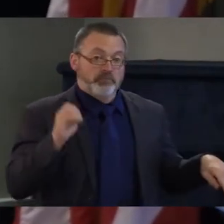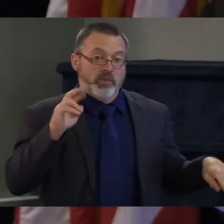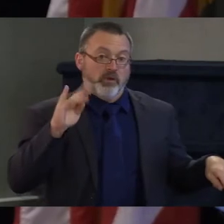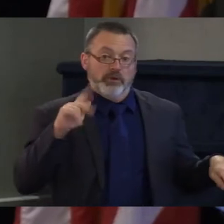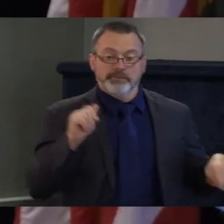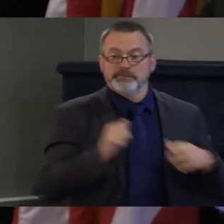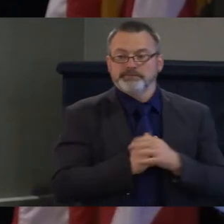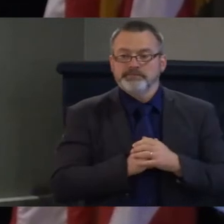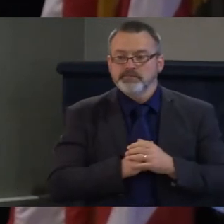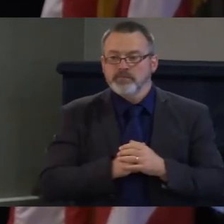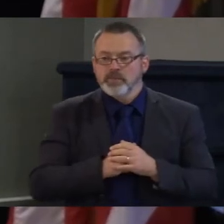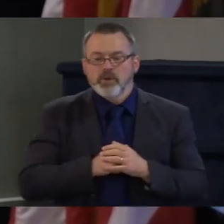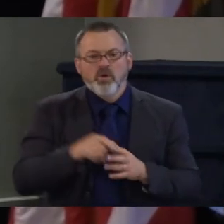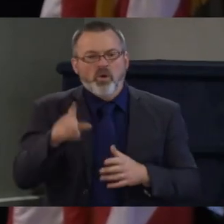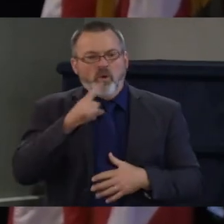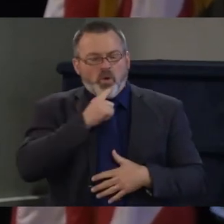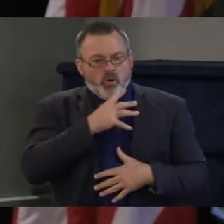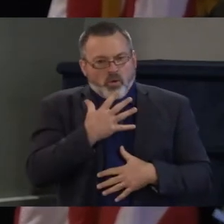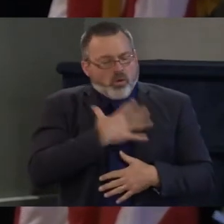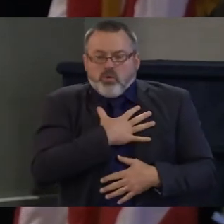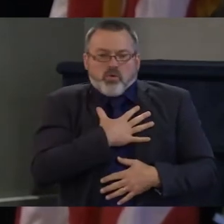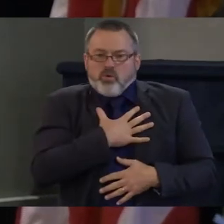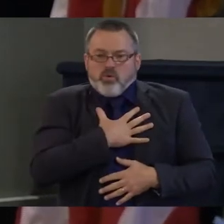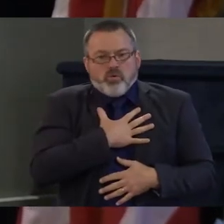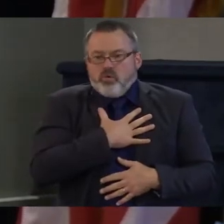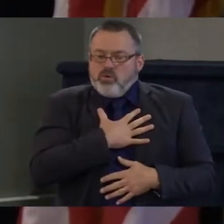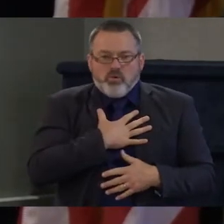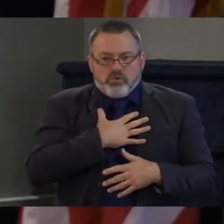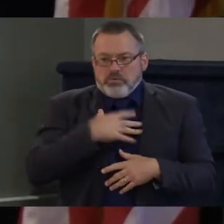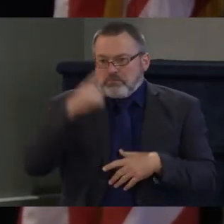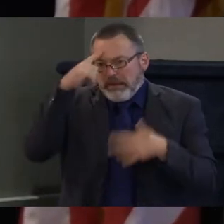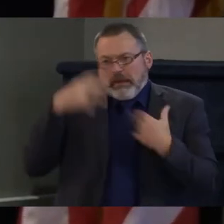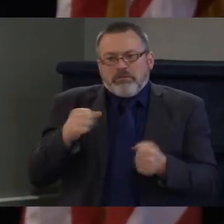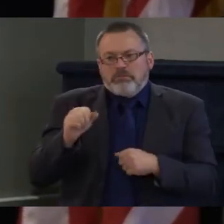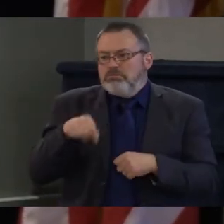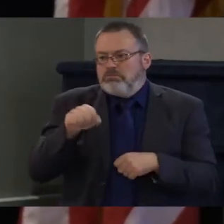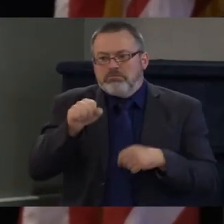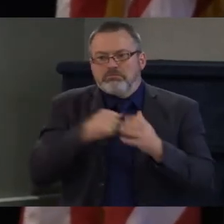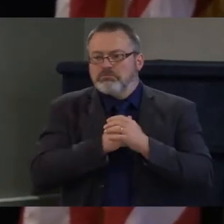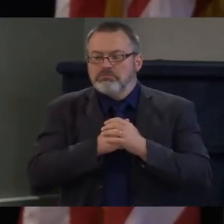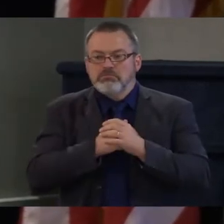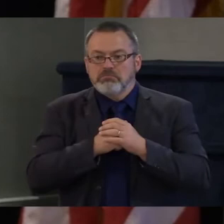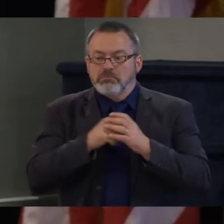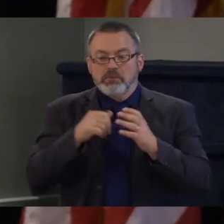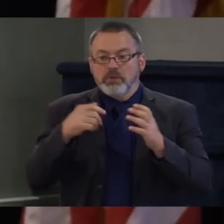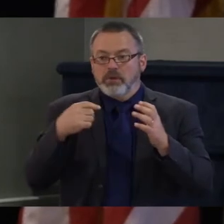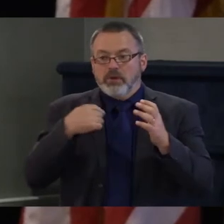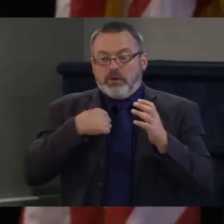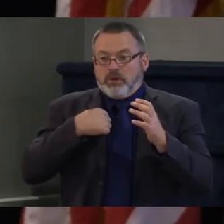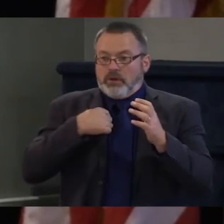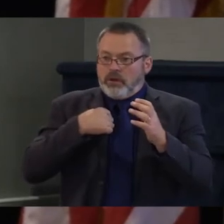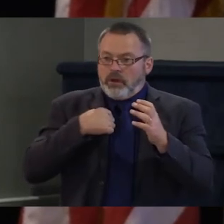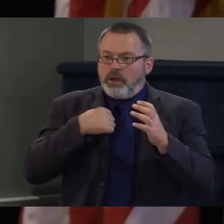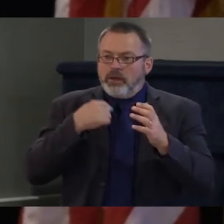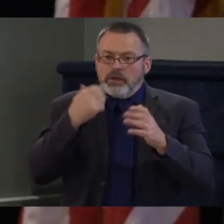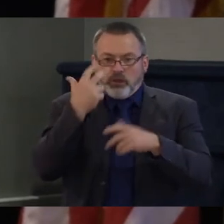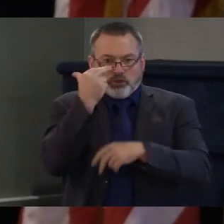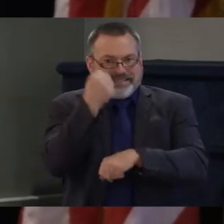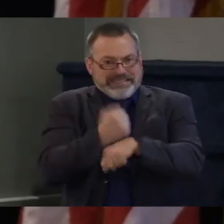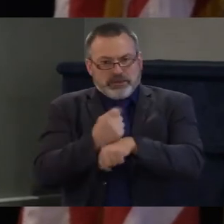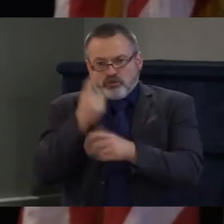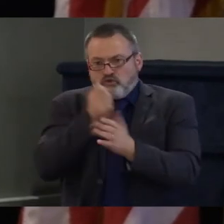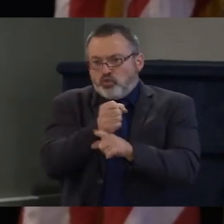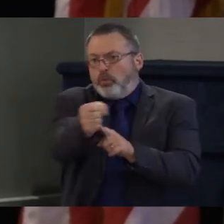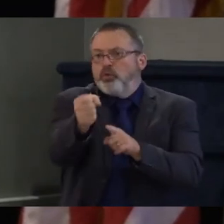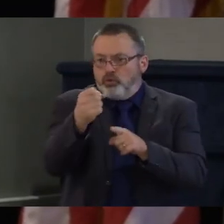as i mentioned already i celebrated 13 years of recovery this year and so for myself i work with